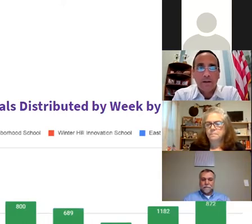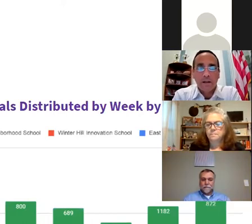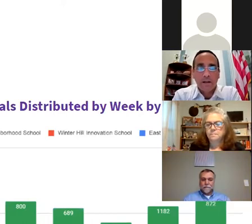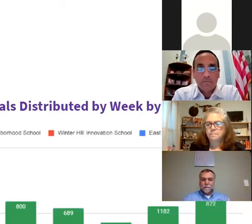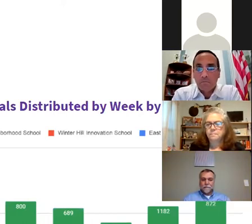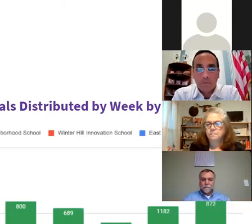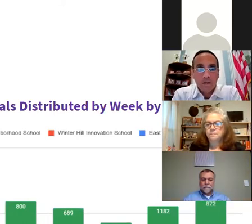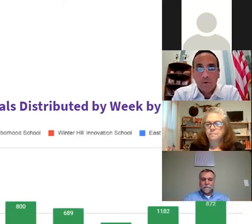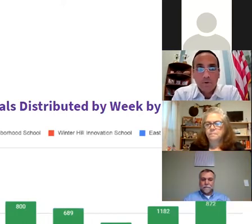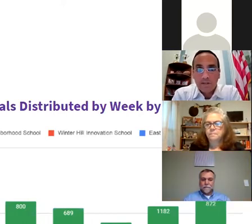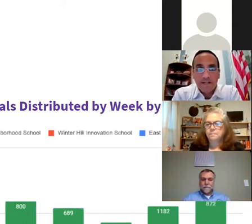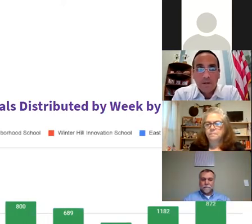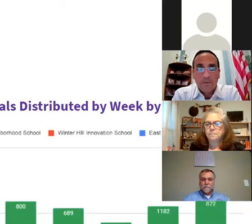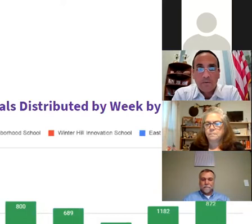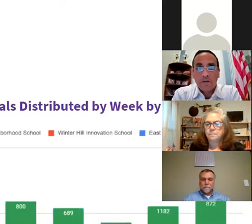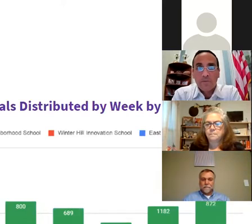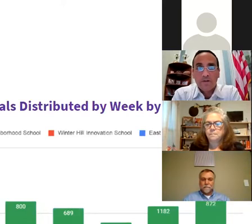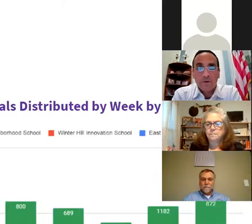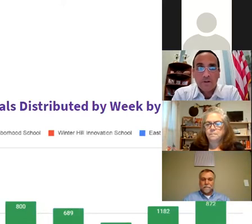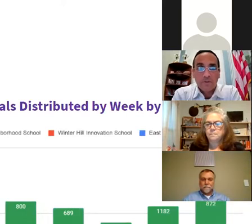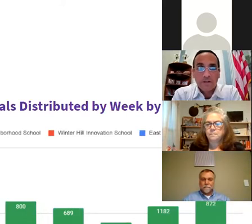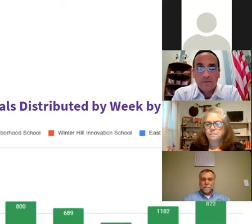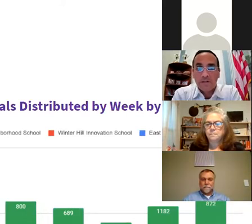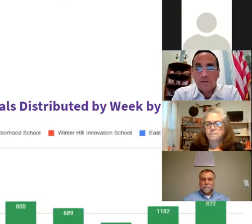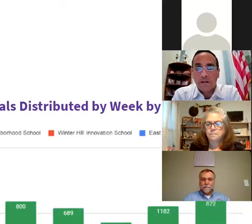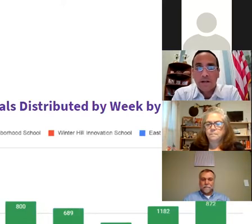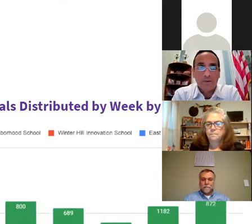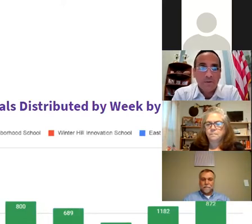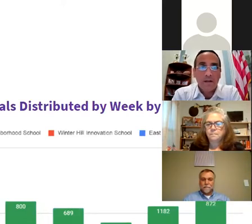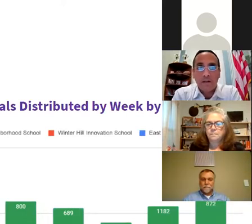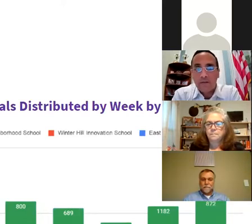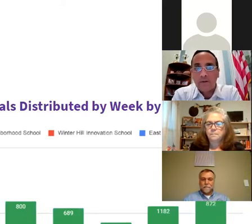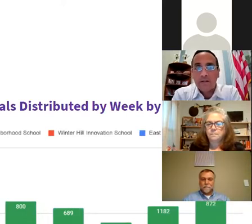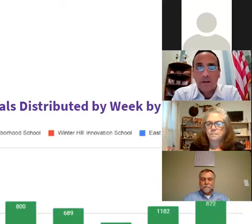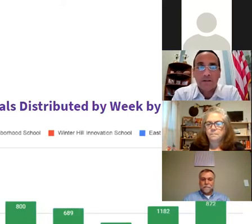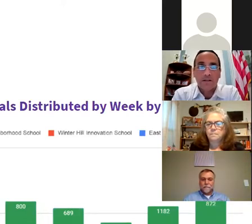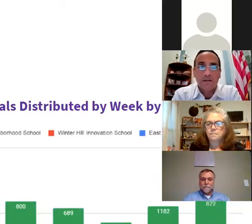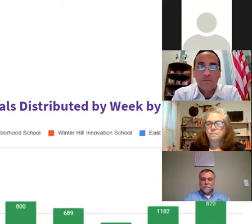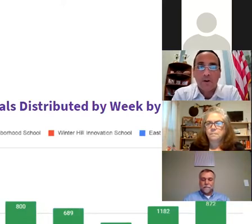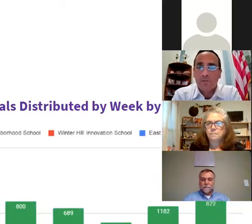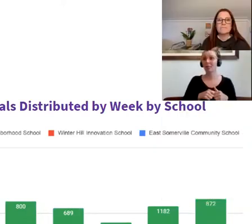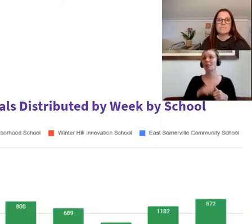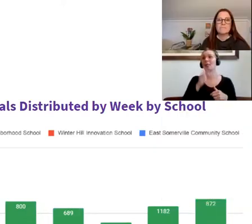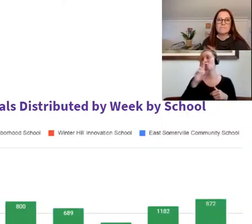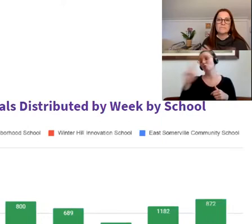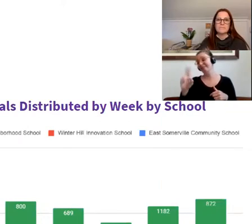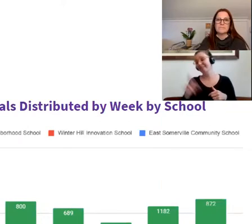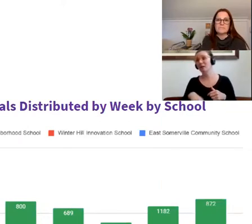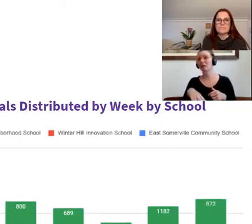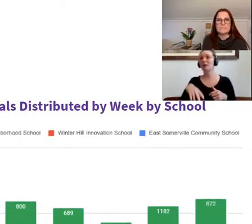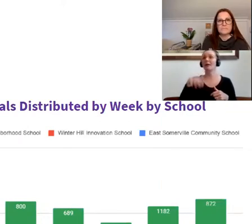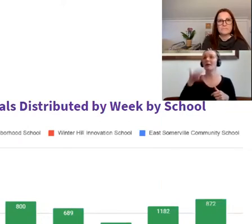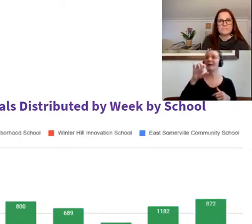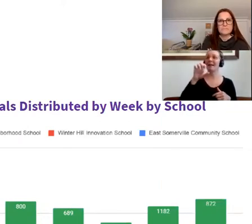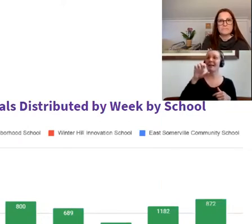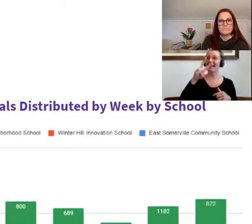in communities like Somerville, around the metropolitan Boston region, like Revere, Everett, Chelsea, Lynn, Malden, but even your more affluent